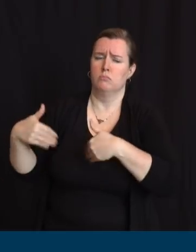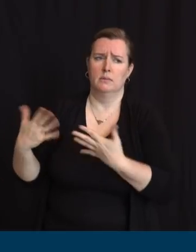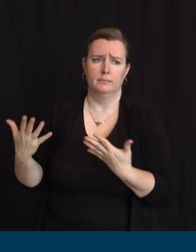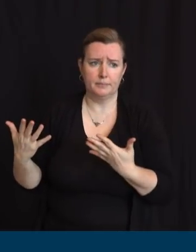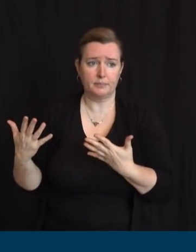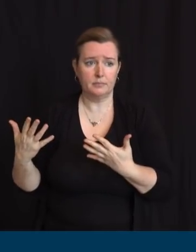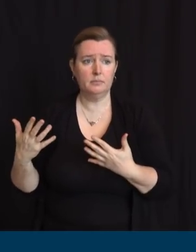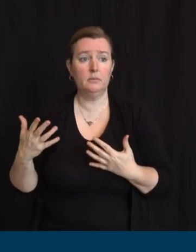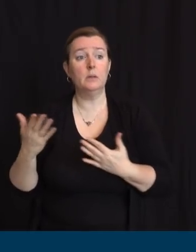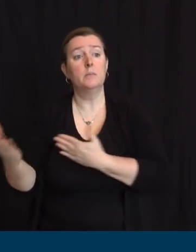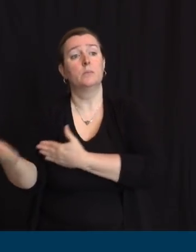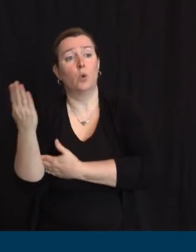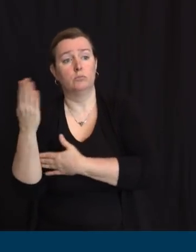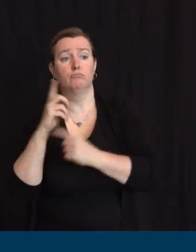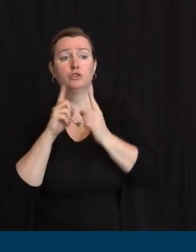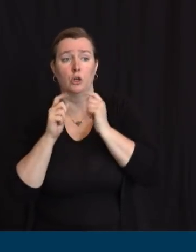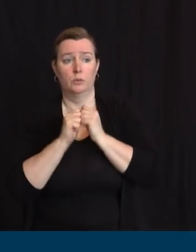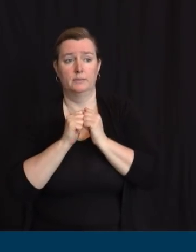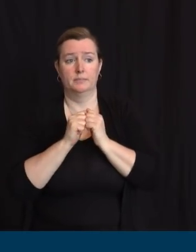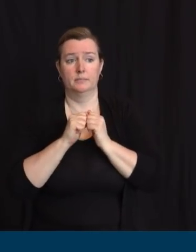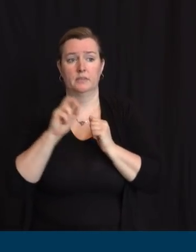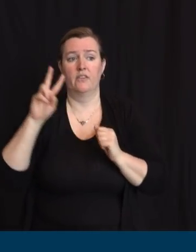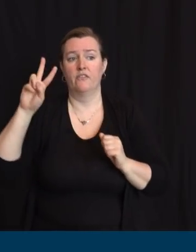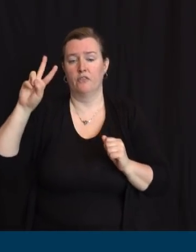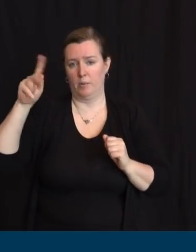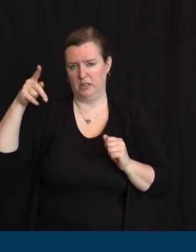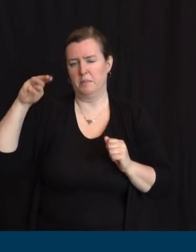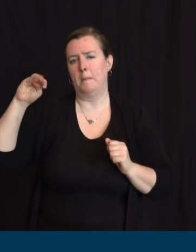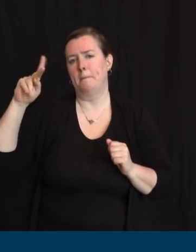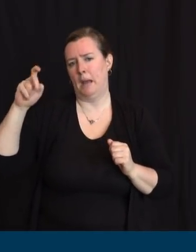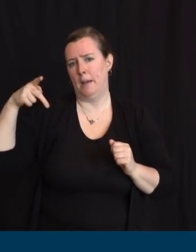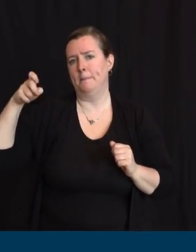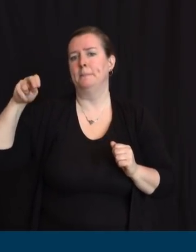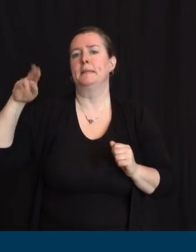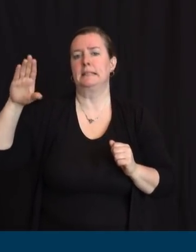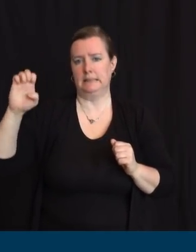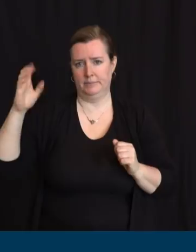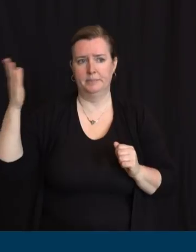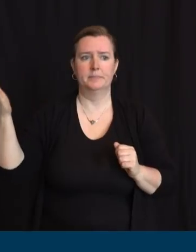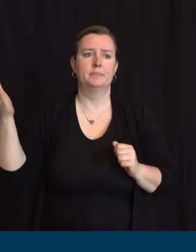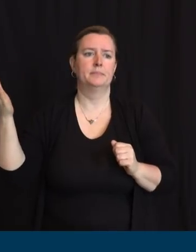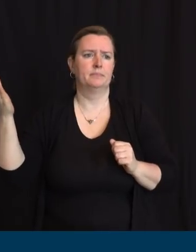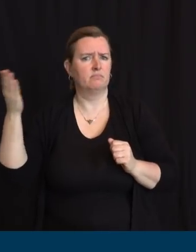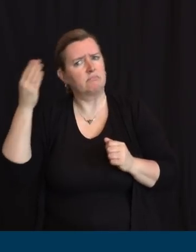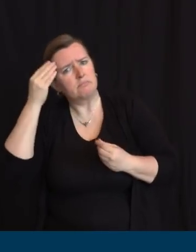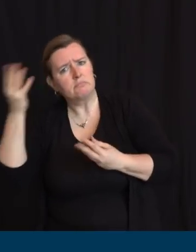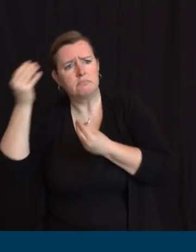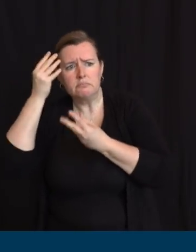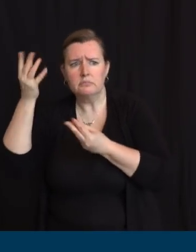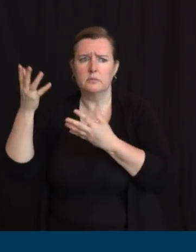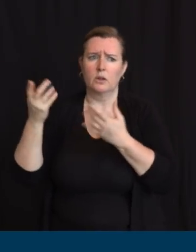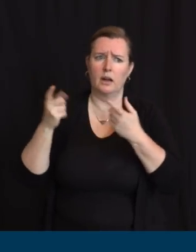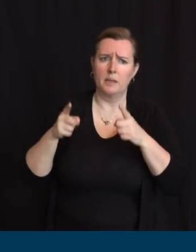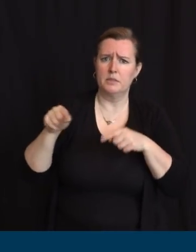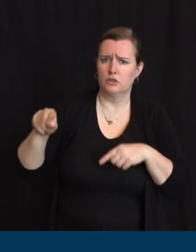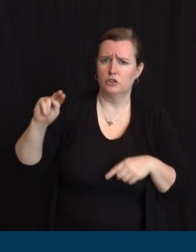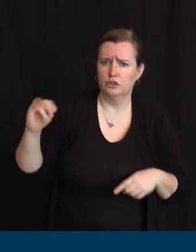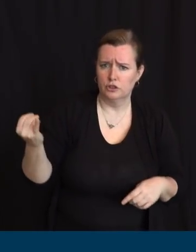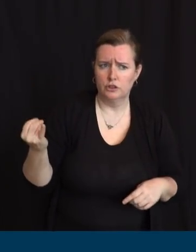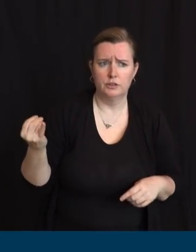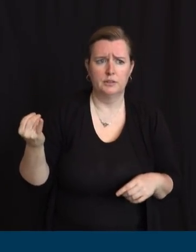a private conversation just to update him on where we are, and as they start to think through in their own